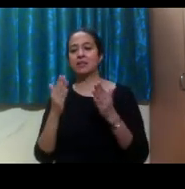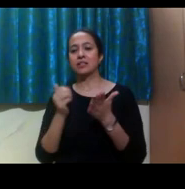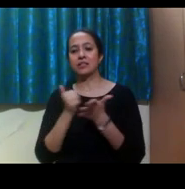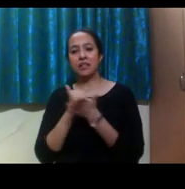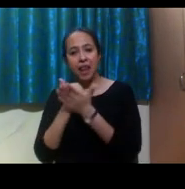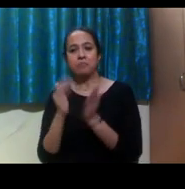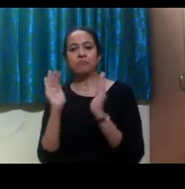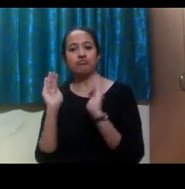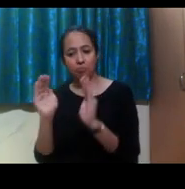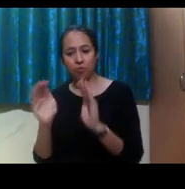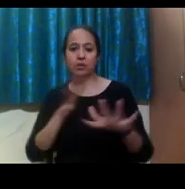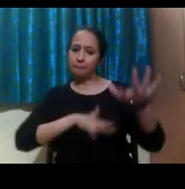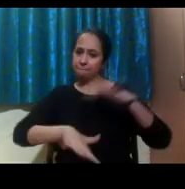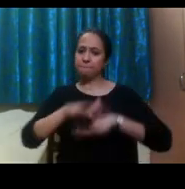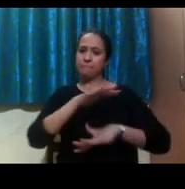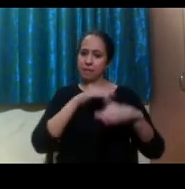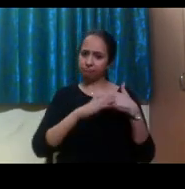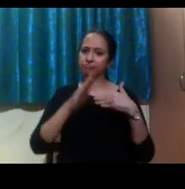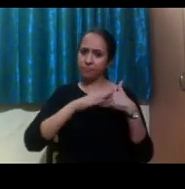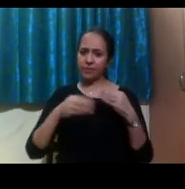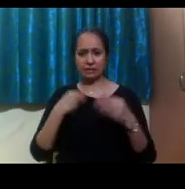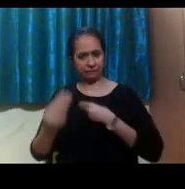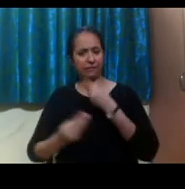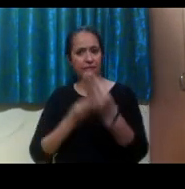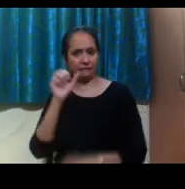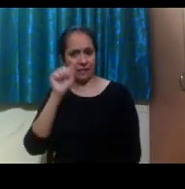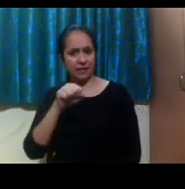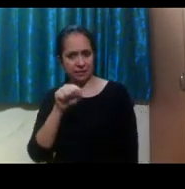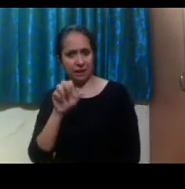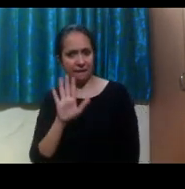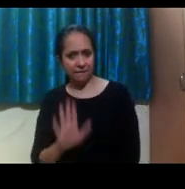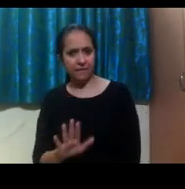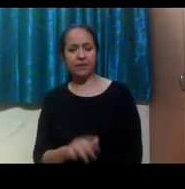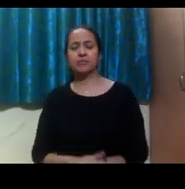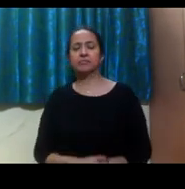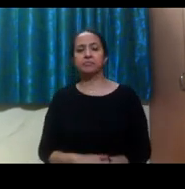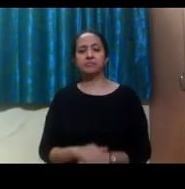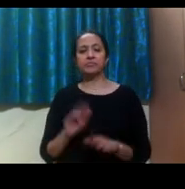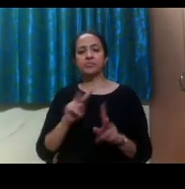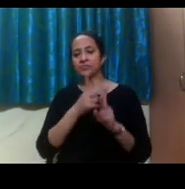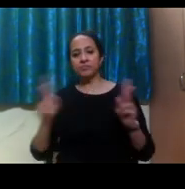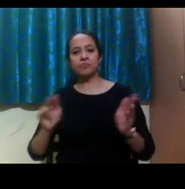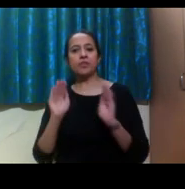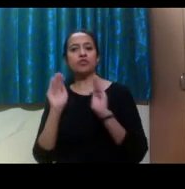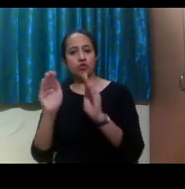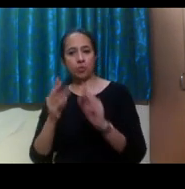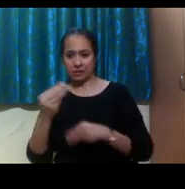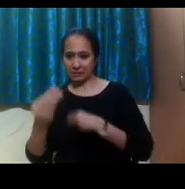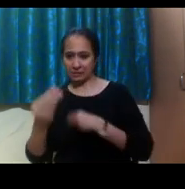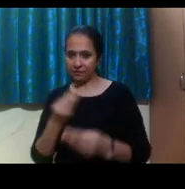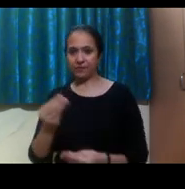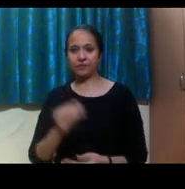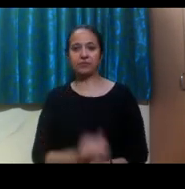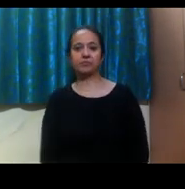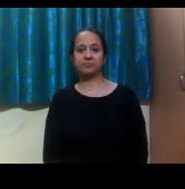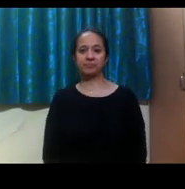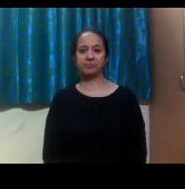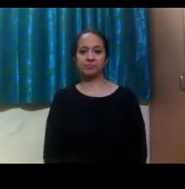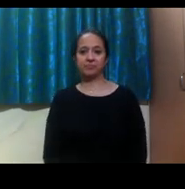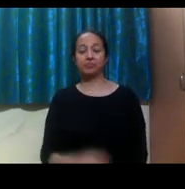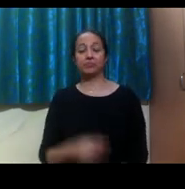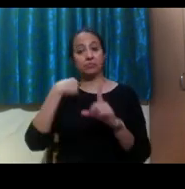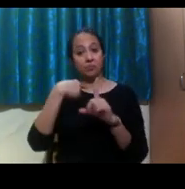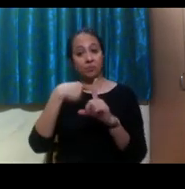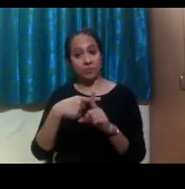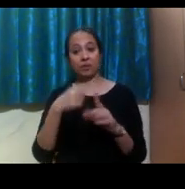benefit applying for these programs is that they will also include and support you through that, um, accommodation process. And on